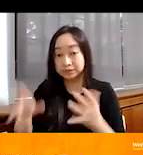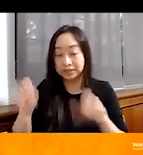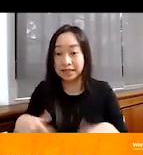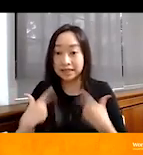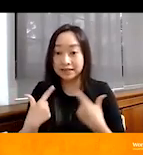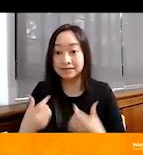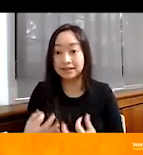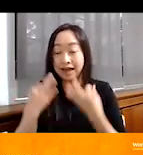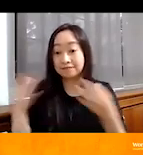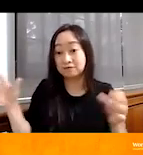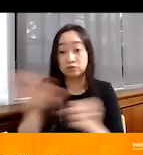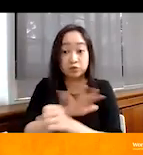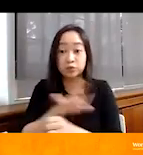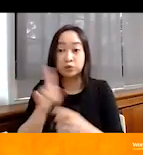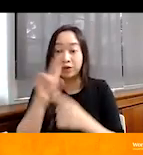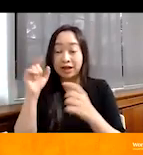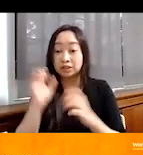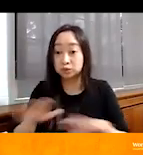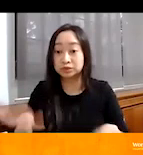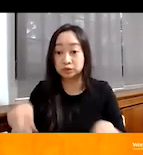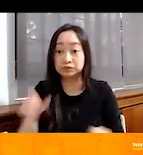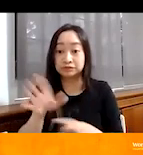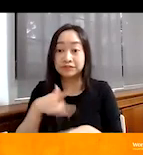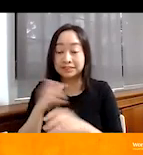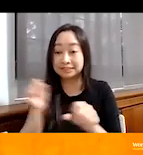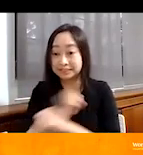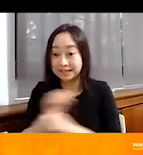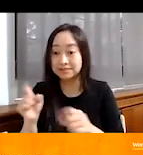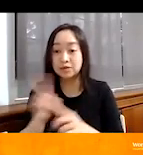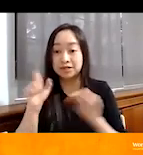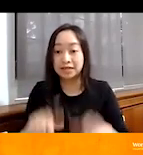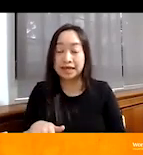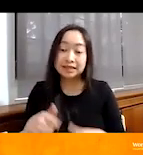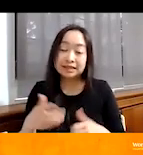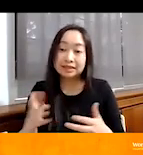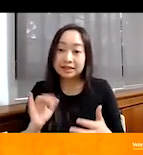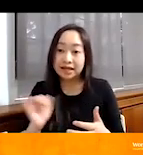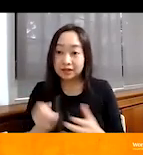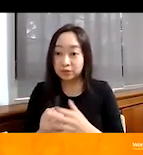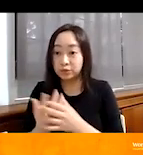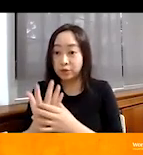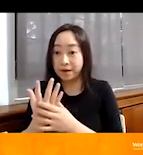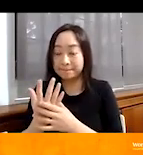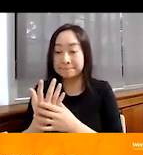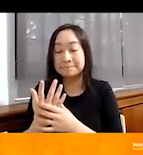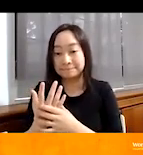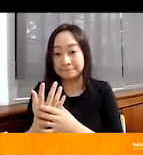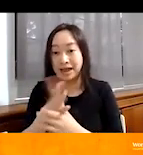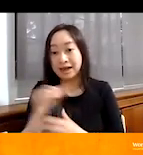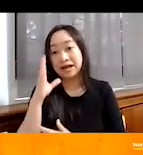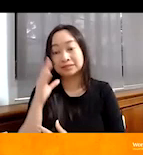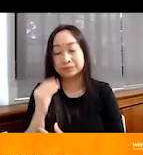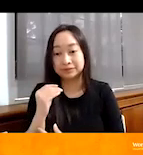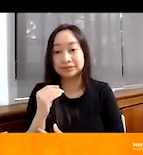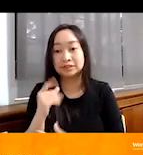fullness, where children should be able to feel safe, where they can actually grow up and experience